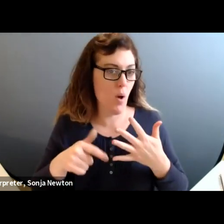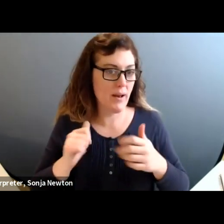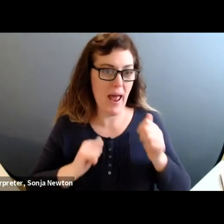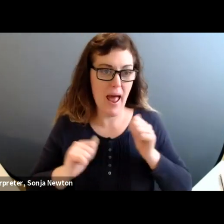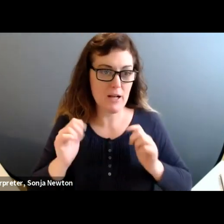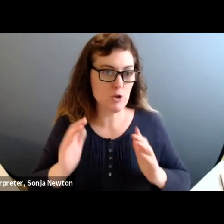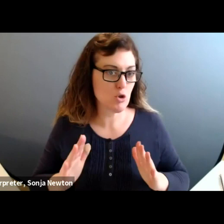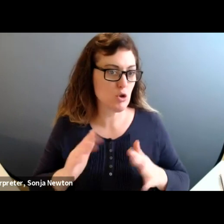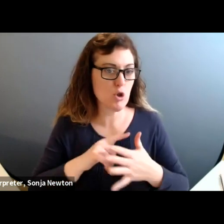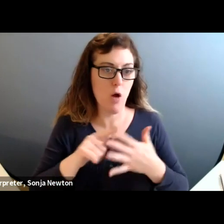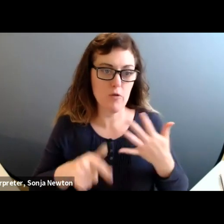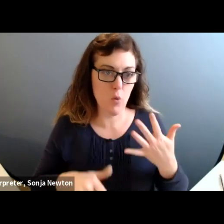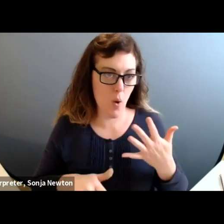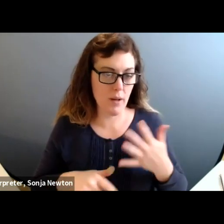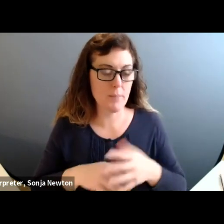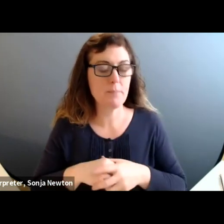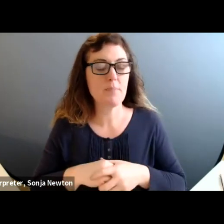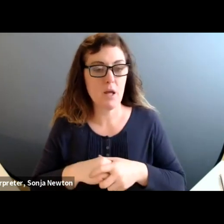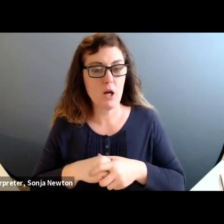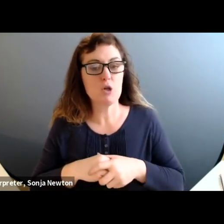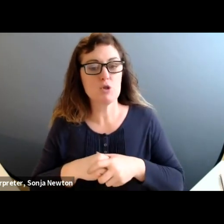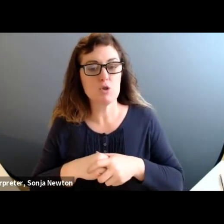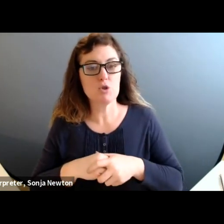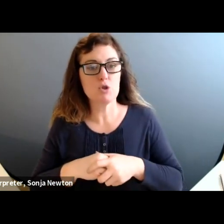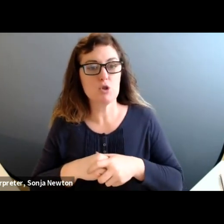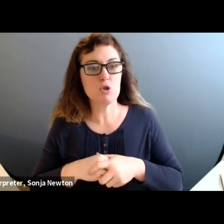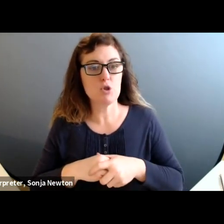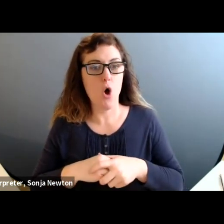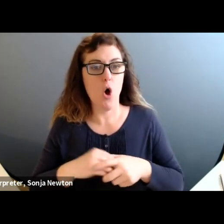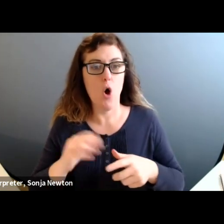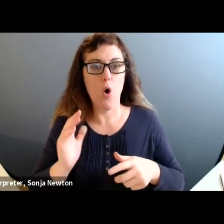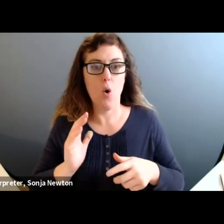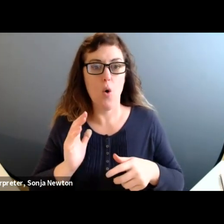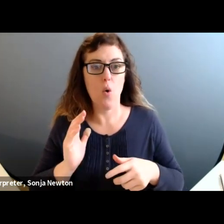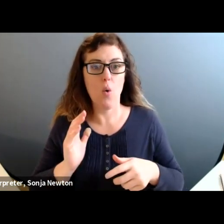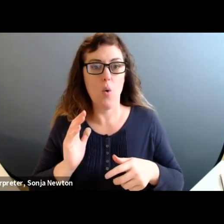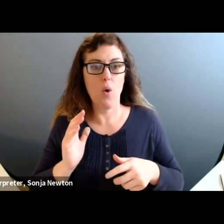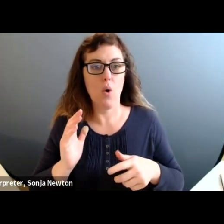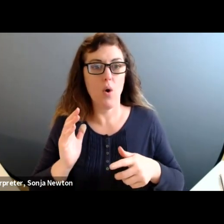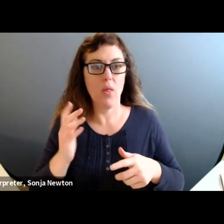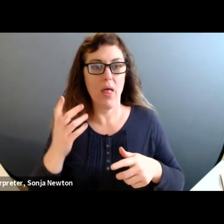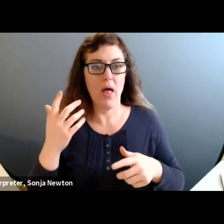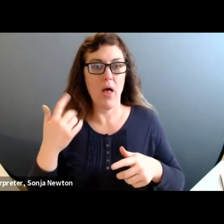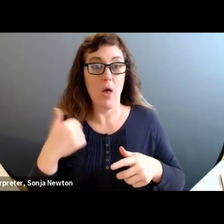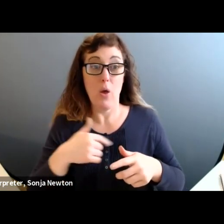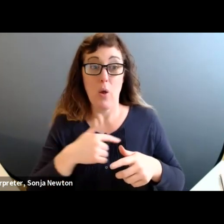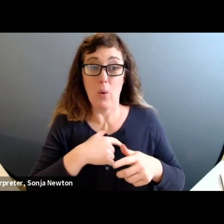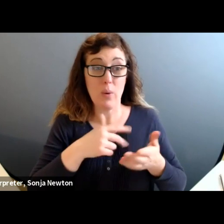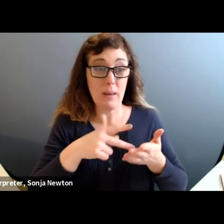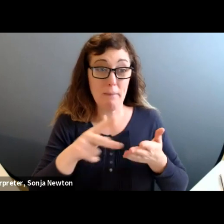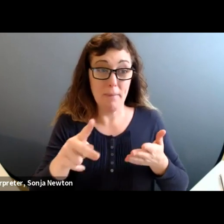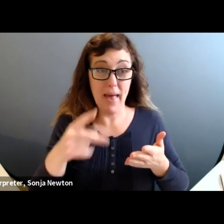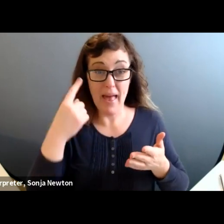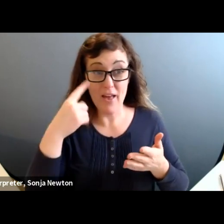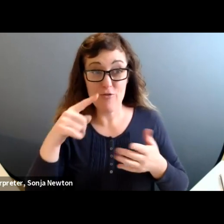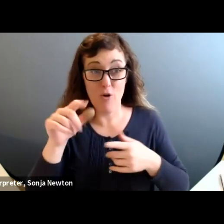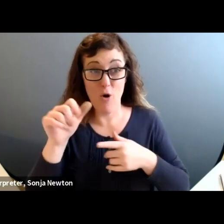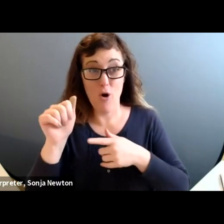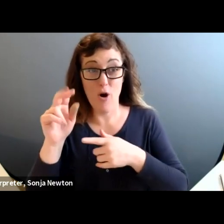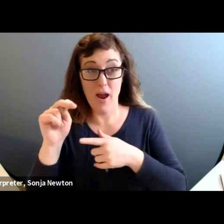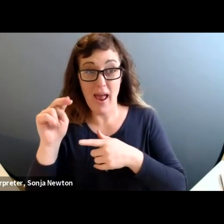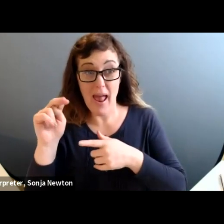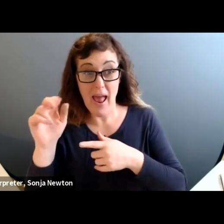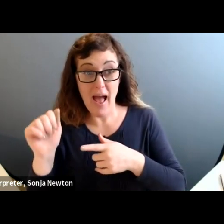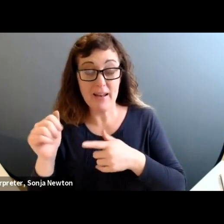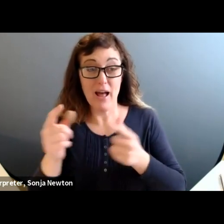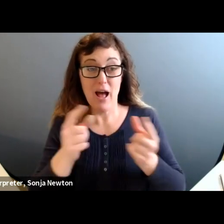and our goals were sort of, A number one, like literally pay for, pay for Anna to be able to do this in a